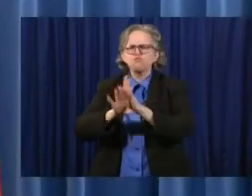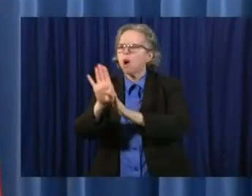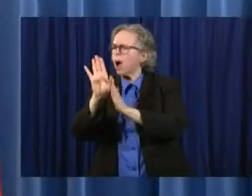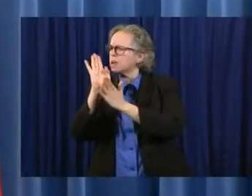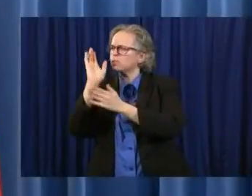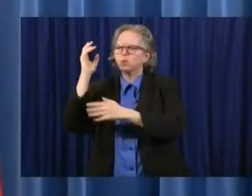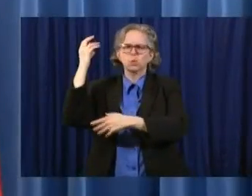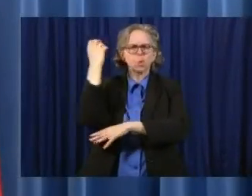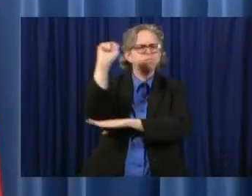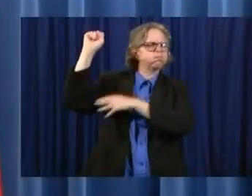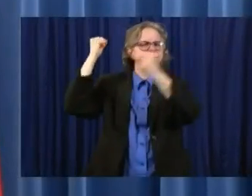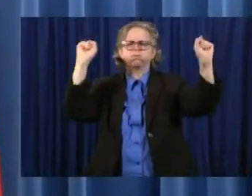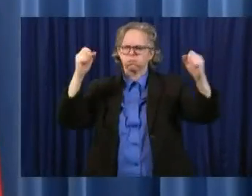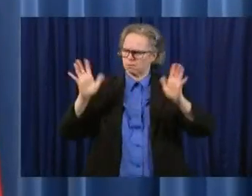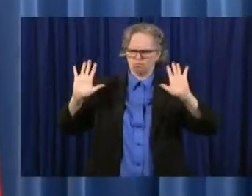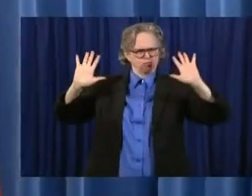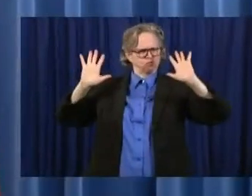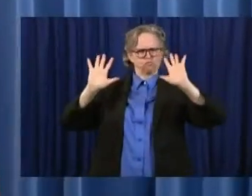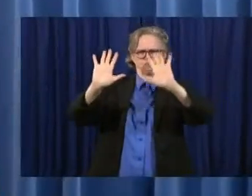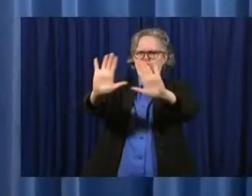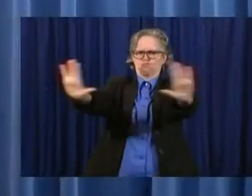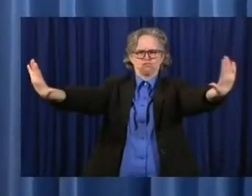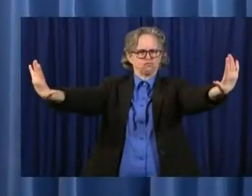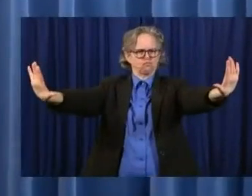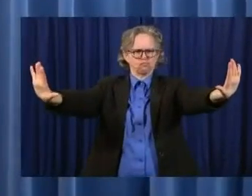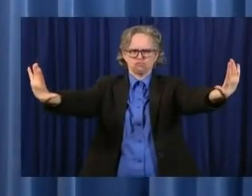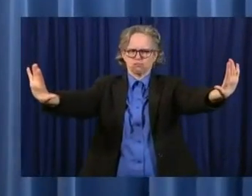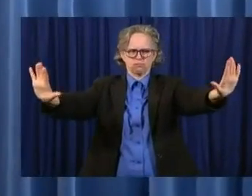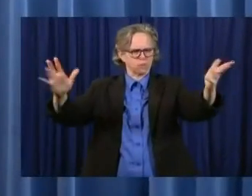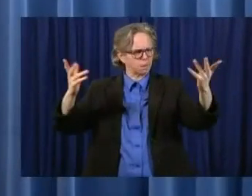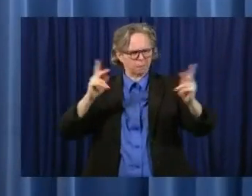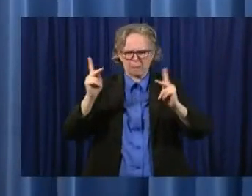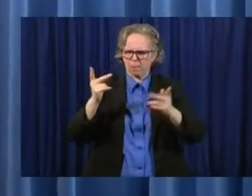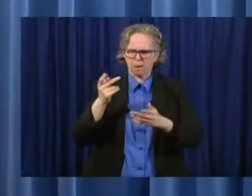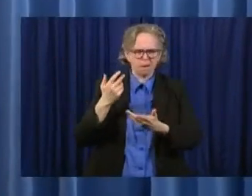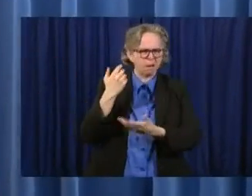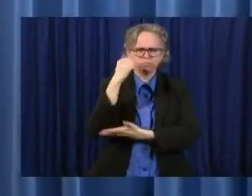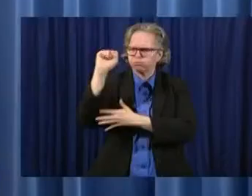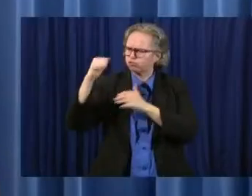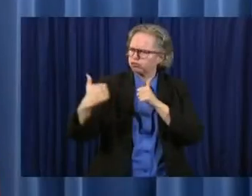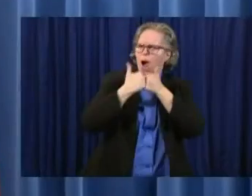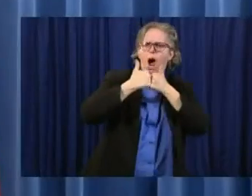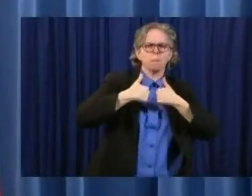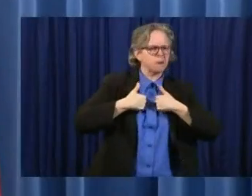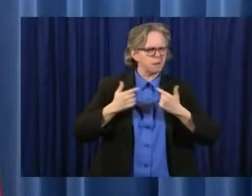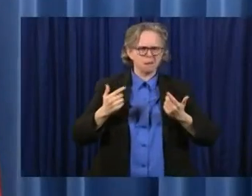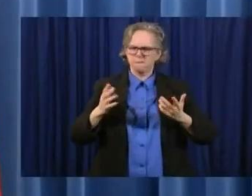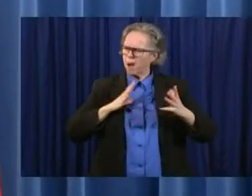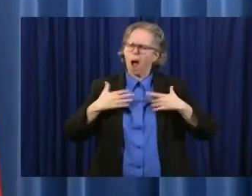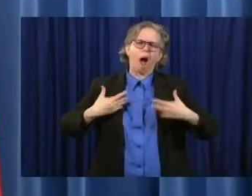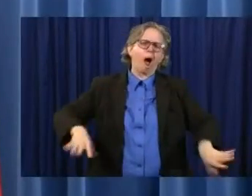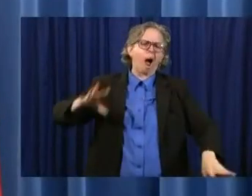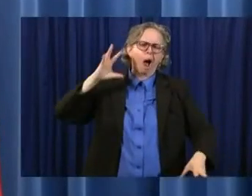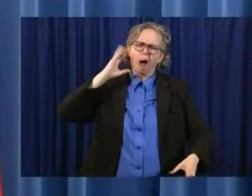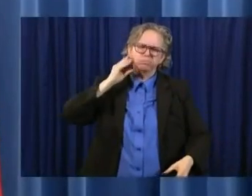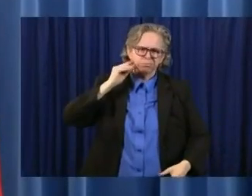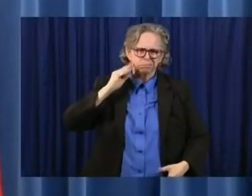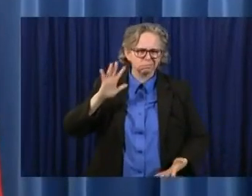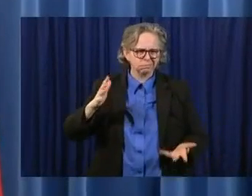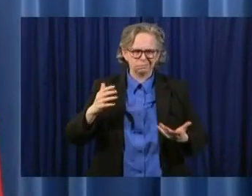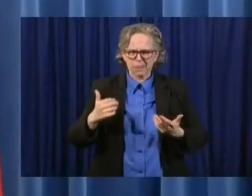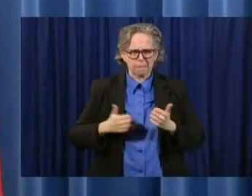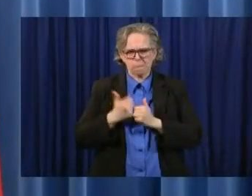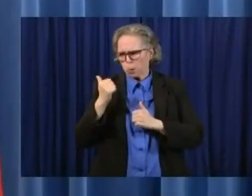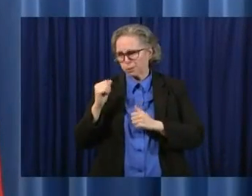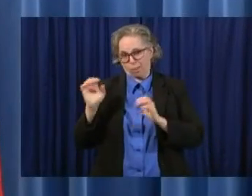I've had demonstrators demonstrate against me in most of the offices, if not all the offices that I've